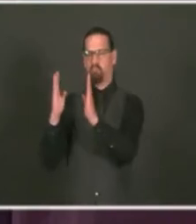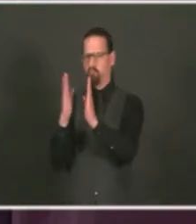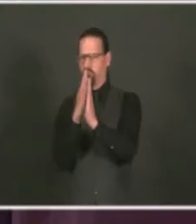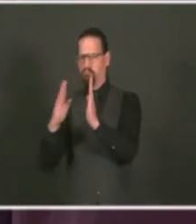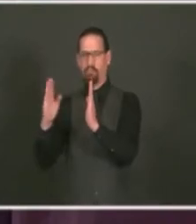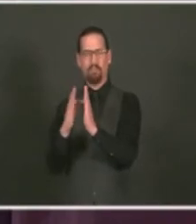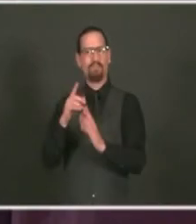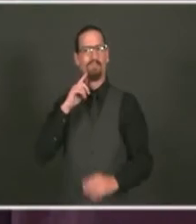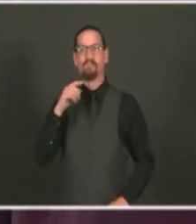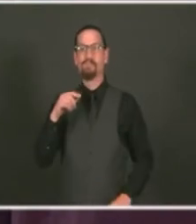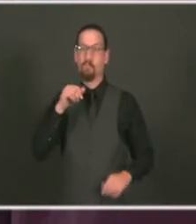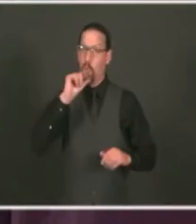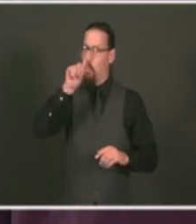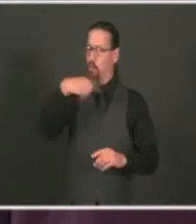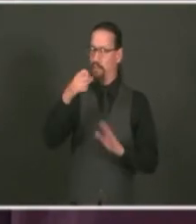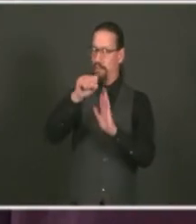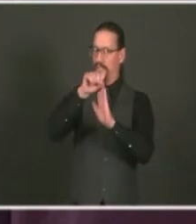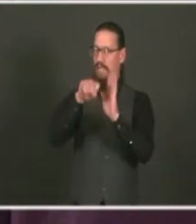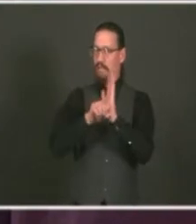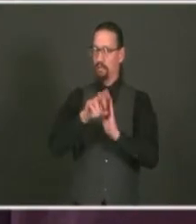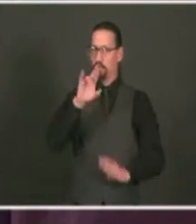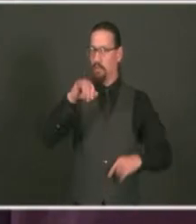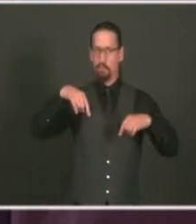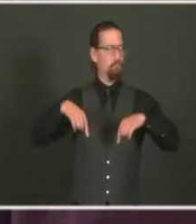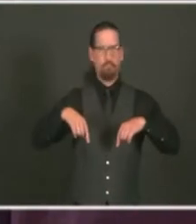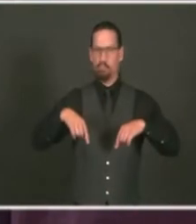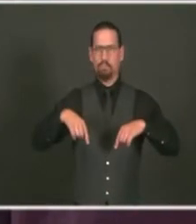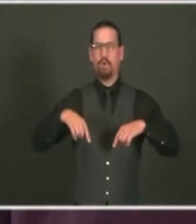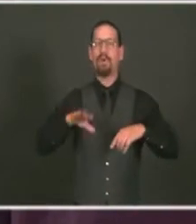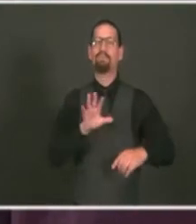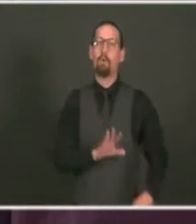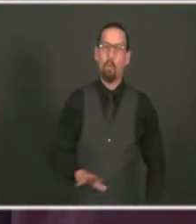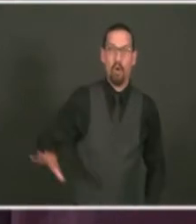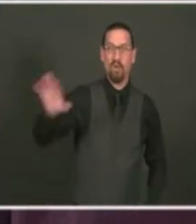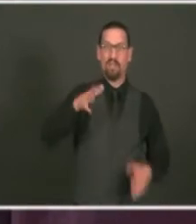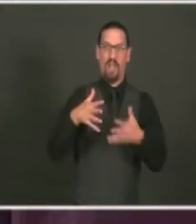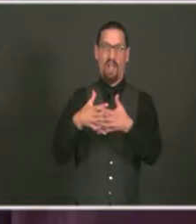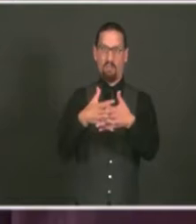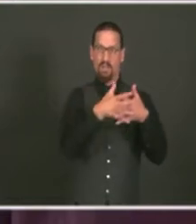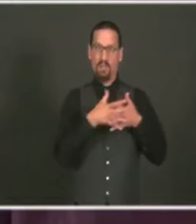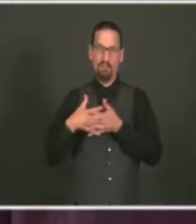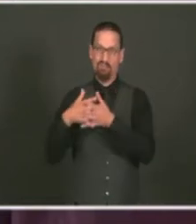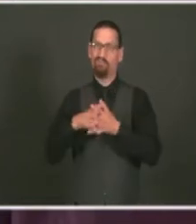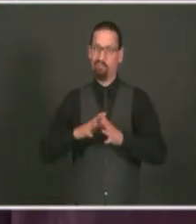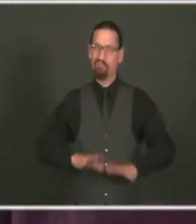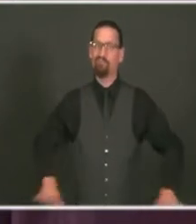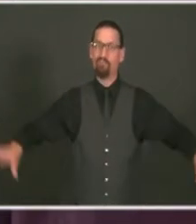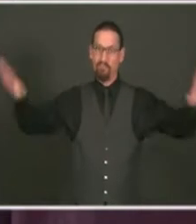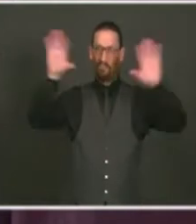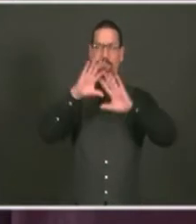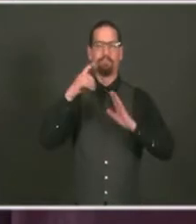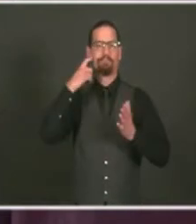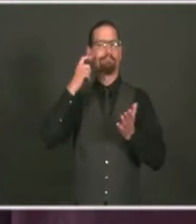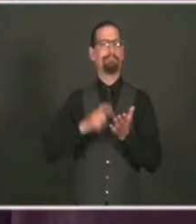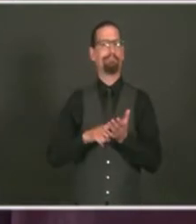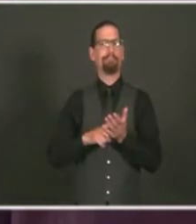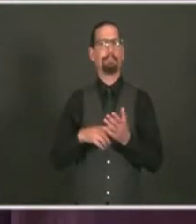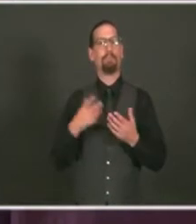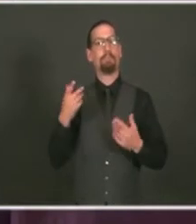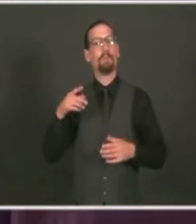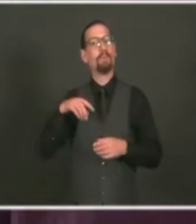Last week, I spoke about the outbreak at PC, and to a lesser extent, the issue we've had at URI.